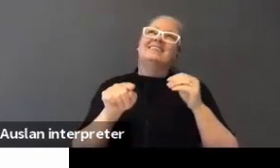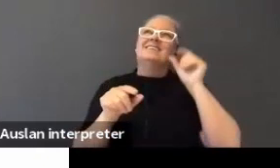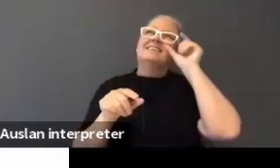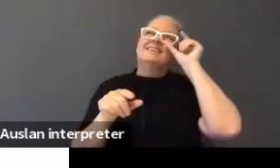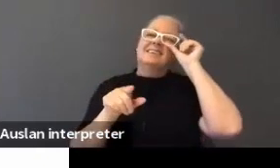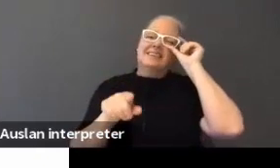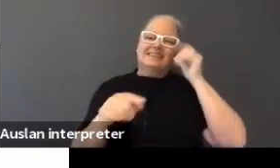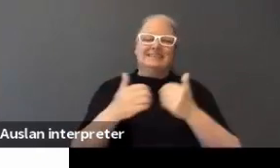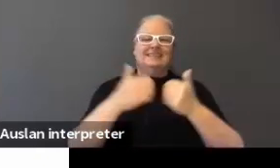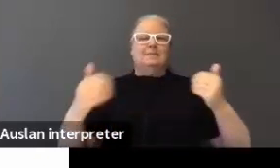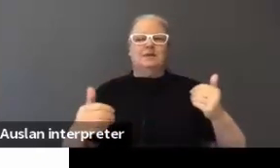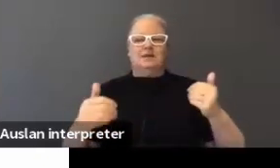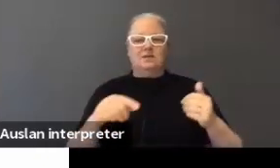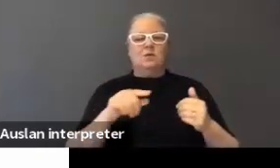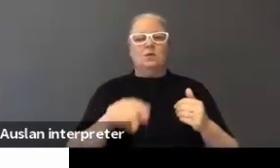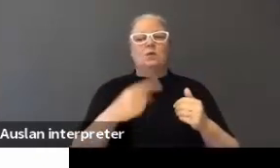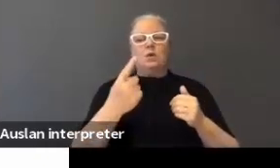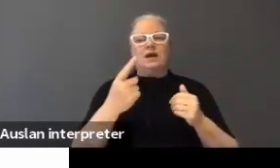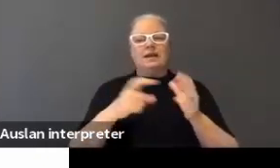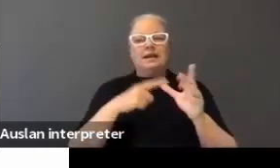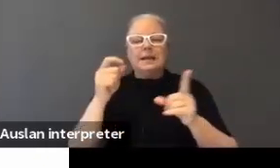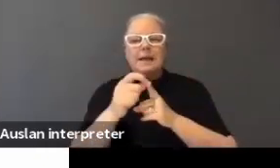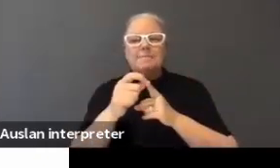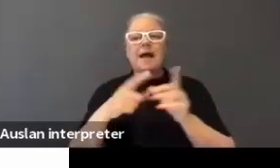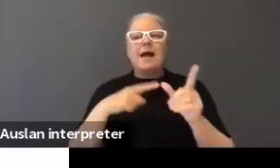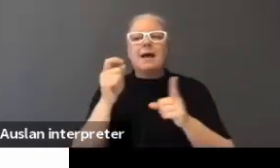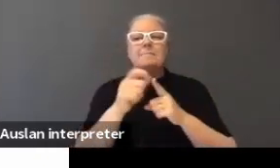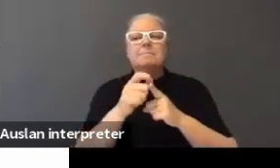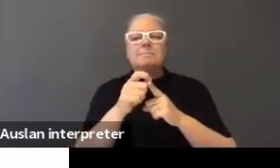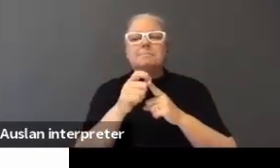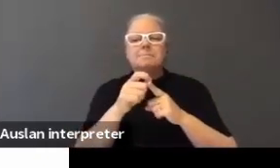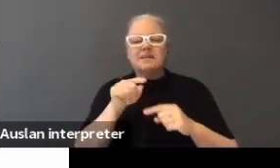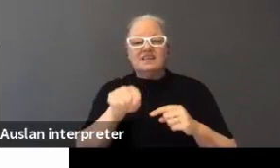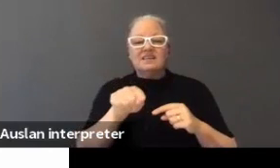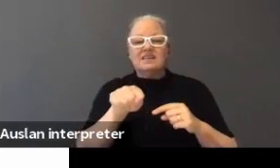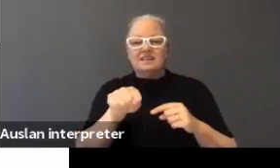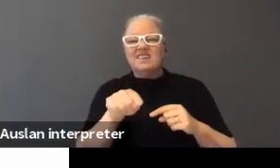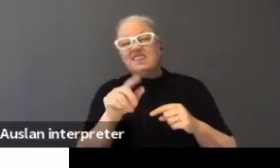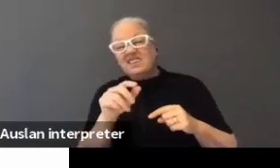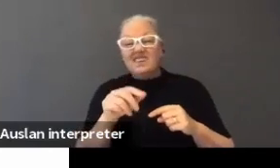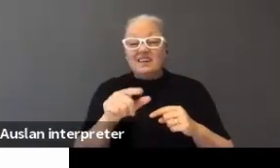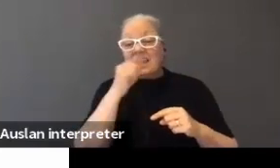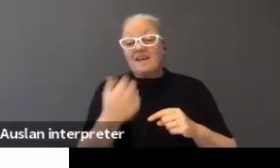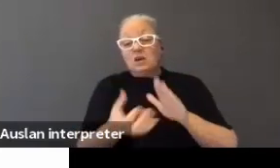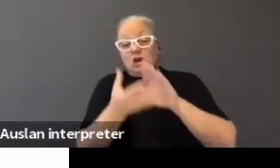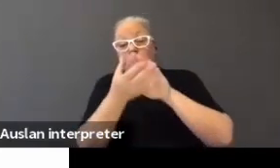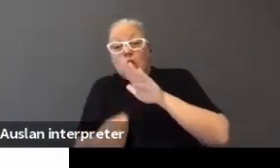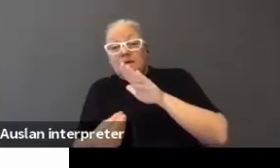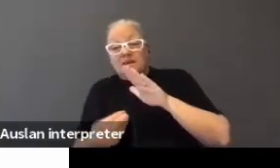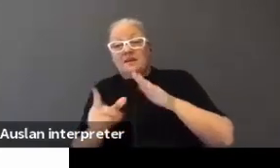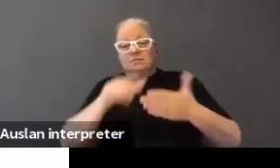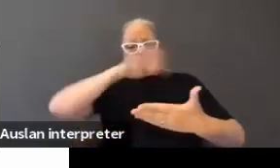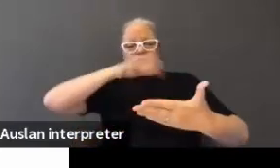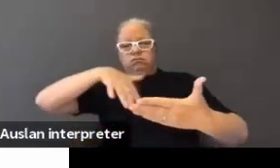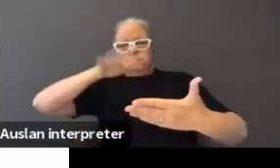separate OneCap app, for example, you may have a copy of the transcript, obtain a